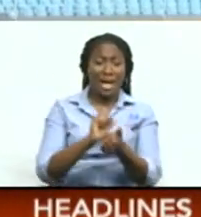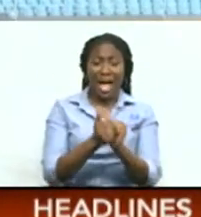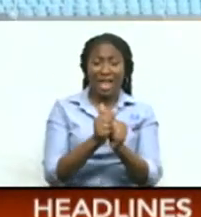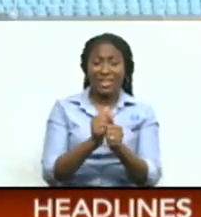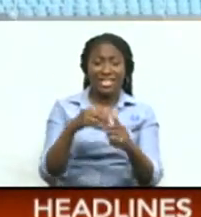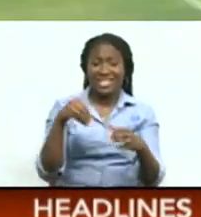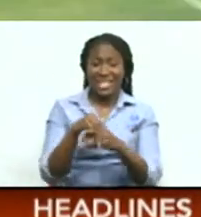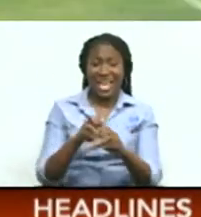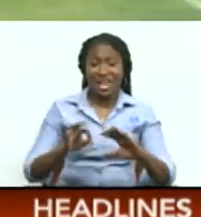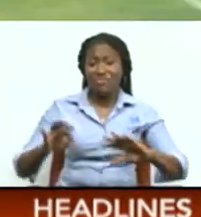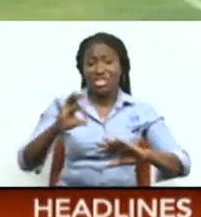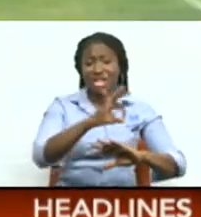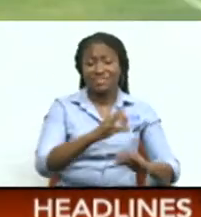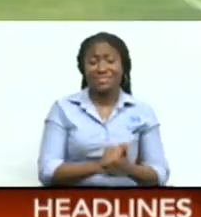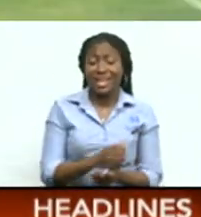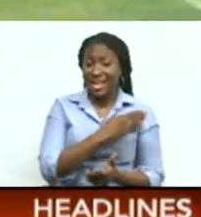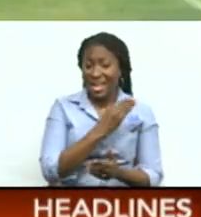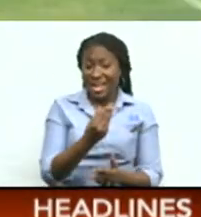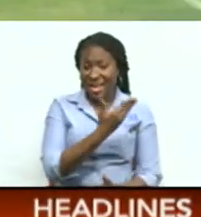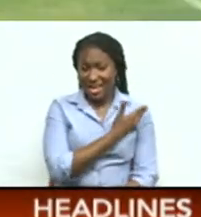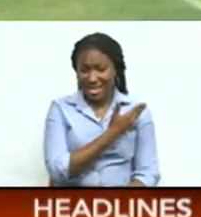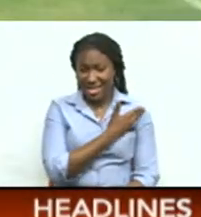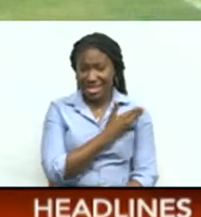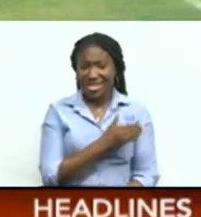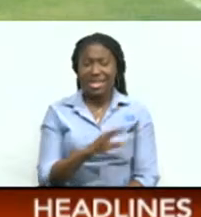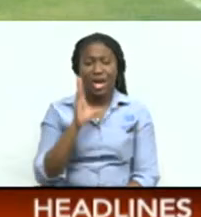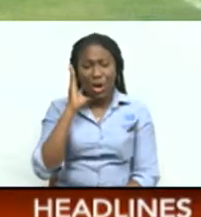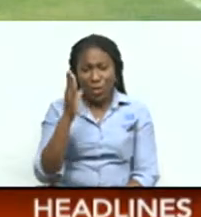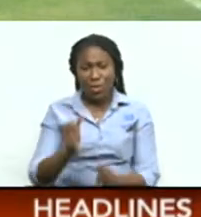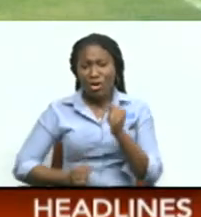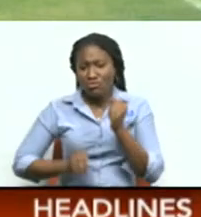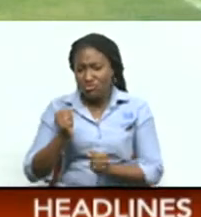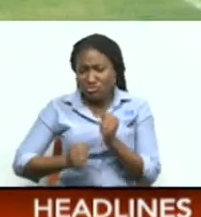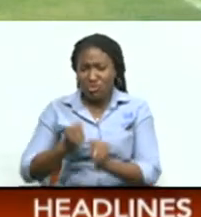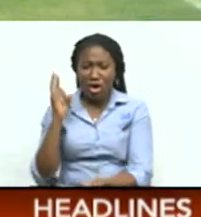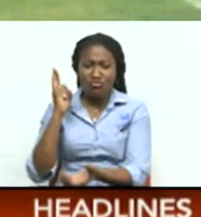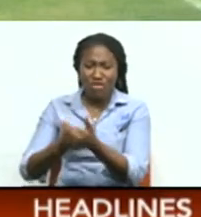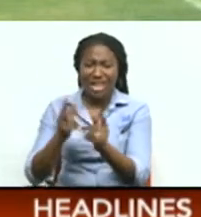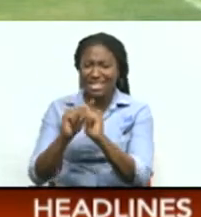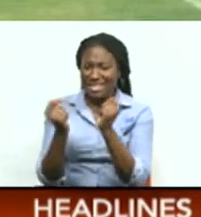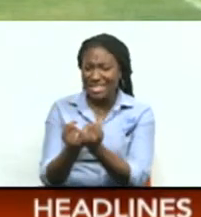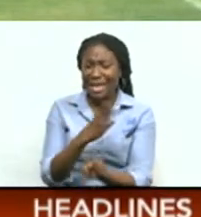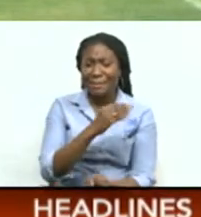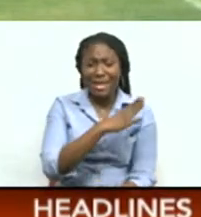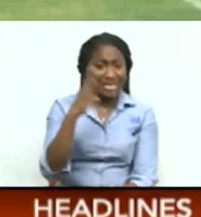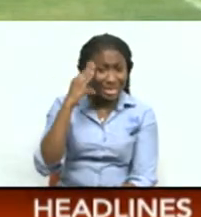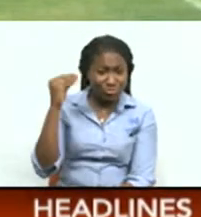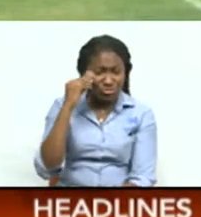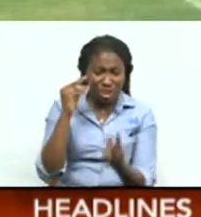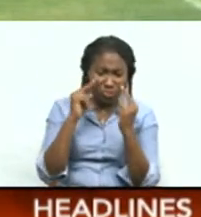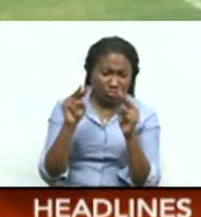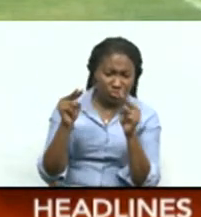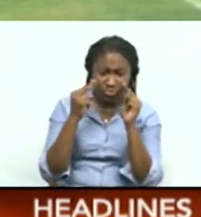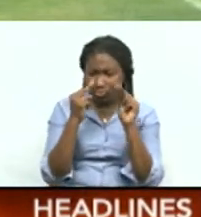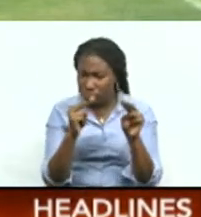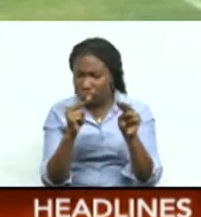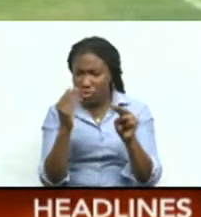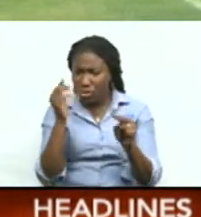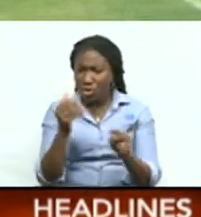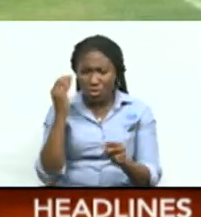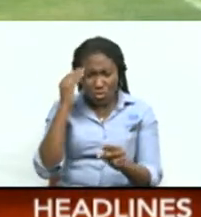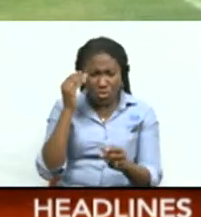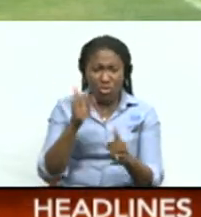the region Nanku will tune up all relay teams and his experience and keen eye allows him to make a bold